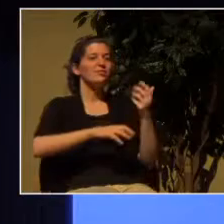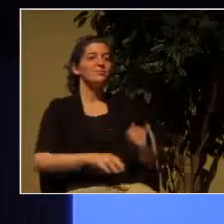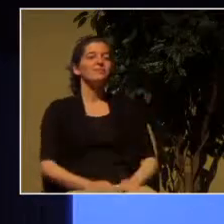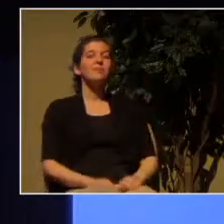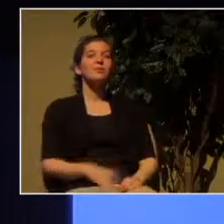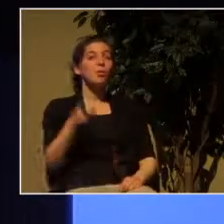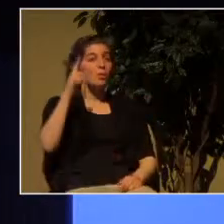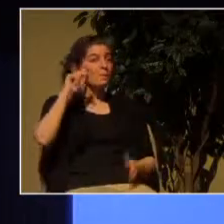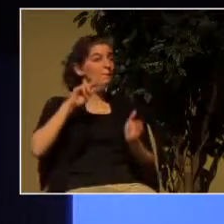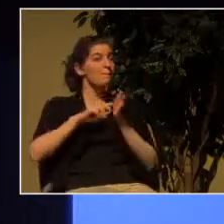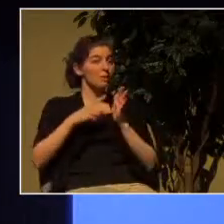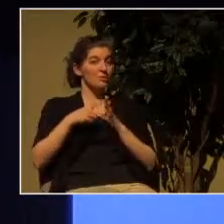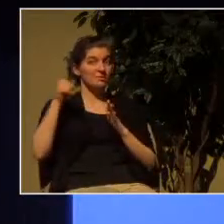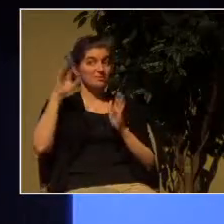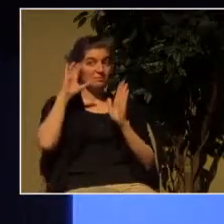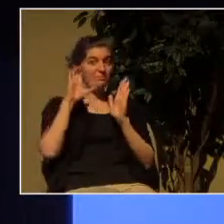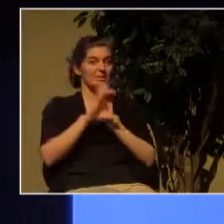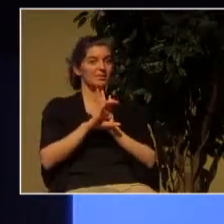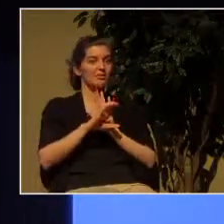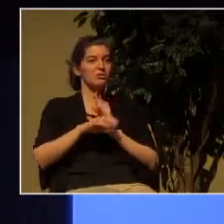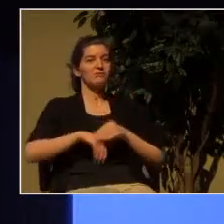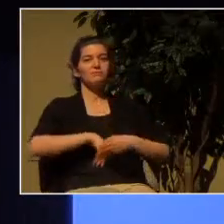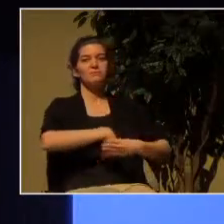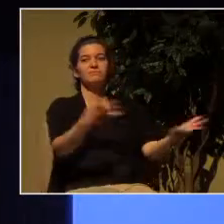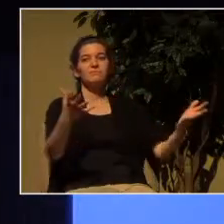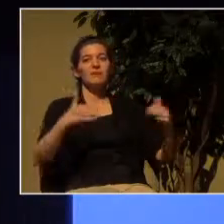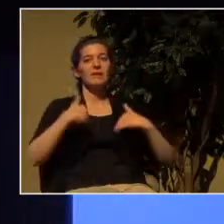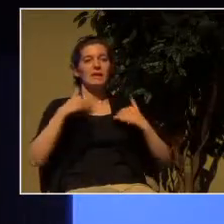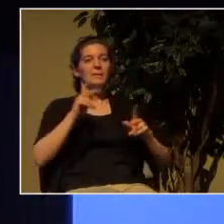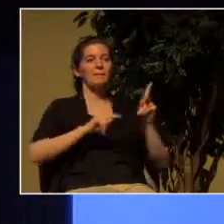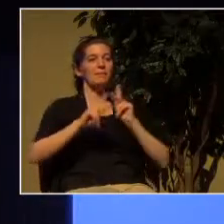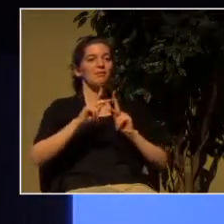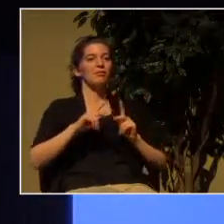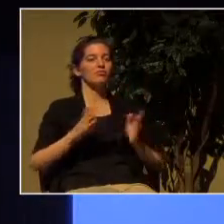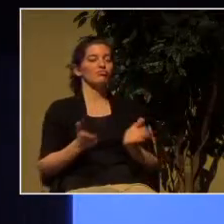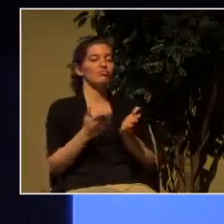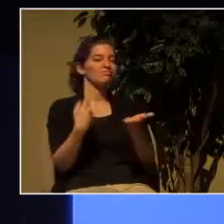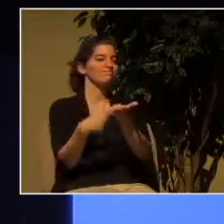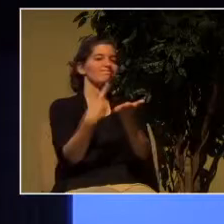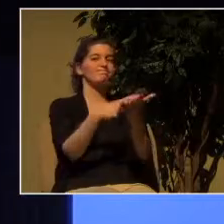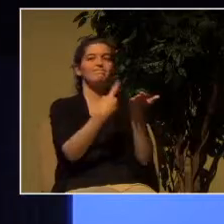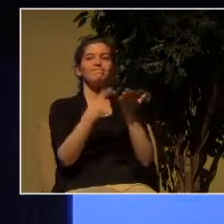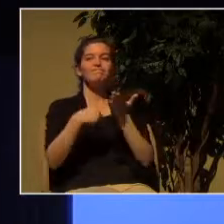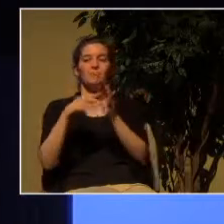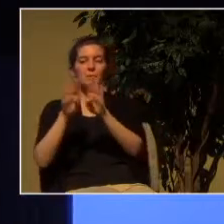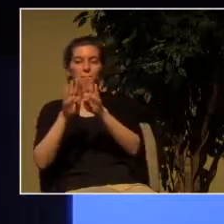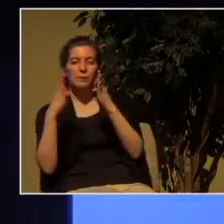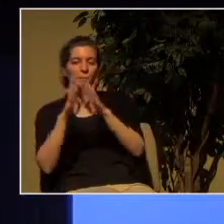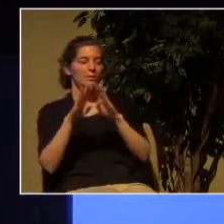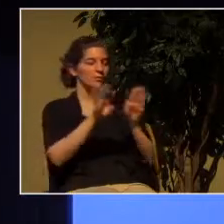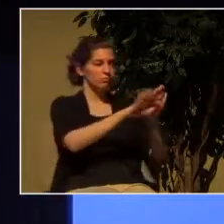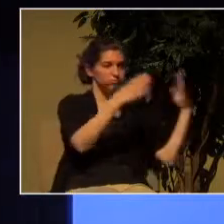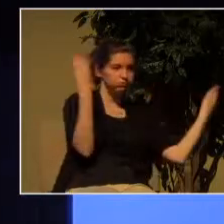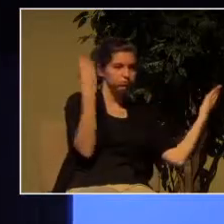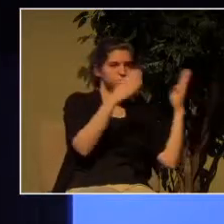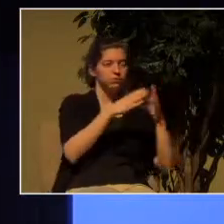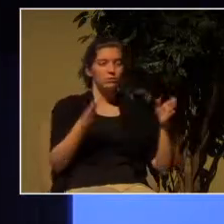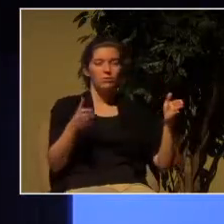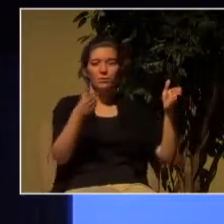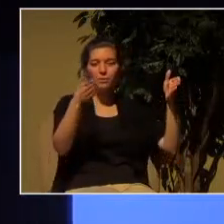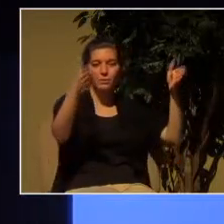to have conversations together about the broad way versus the narrow way